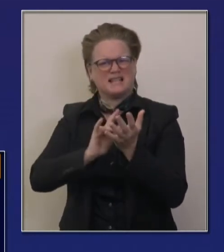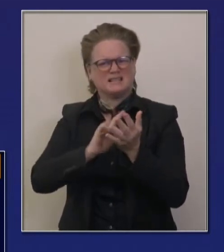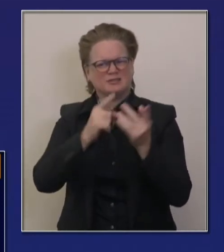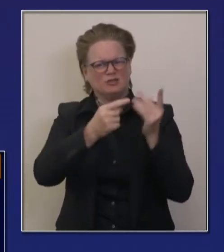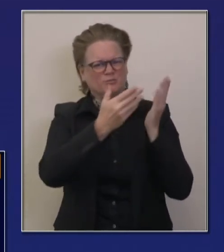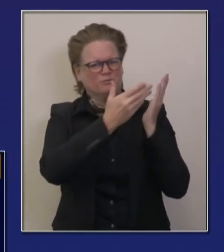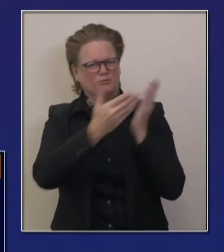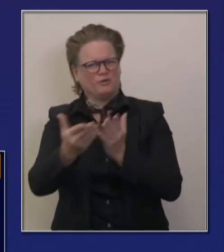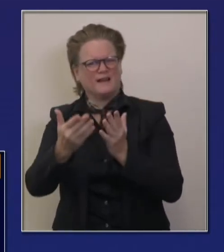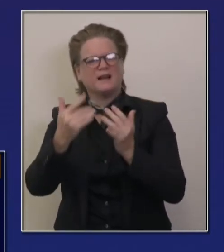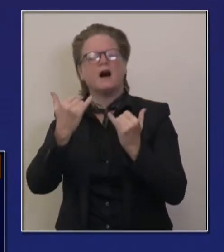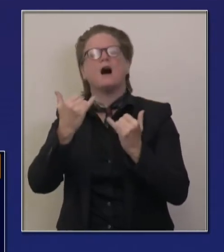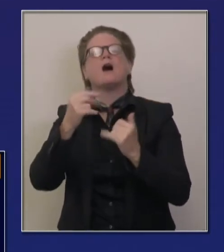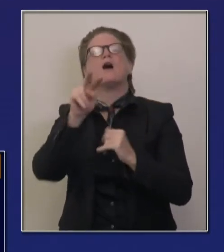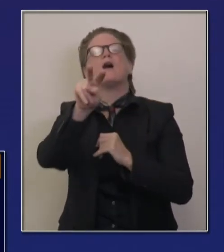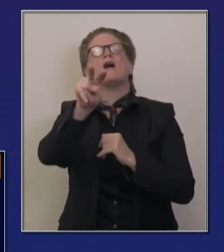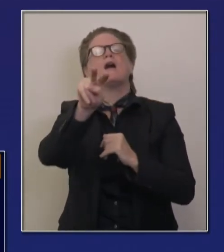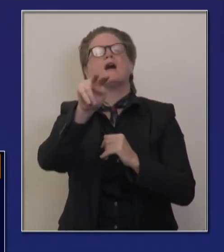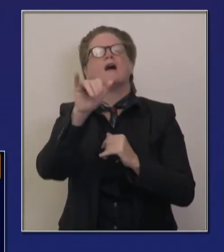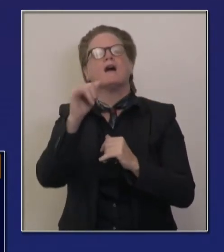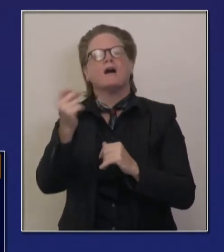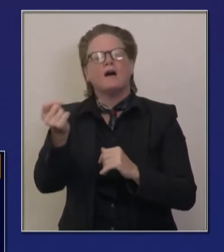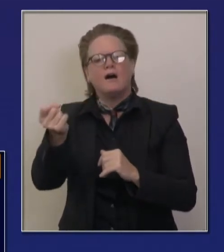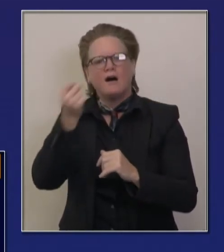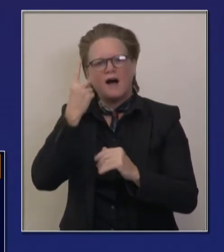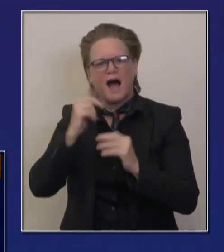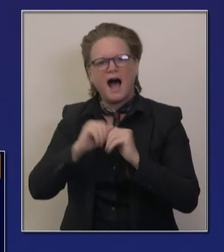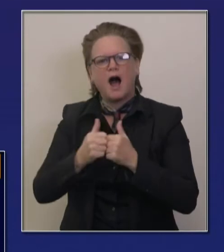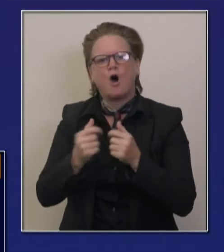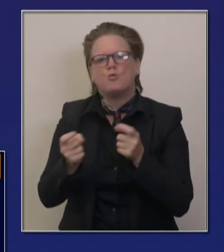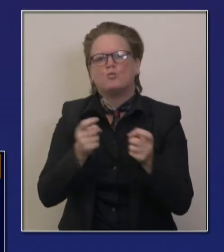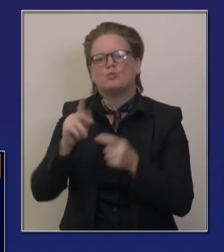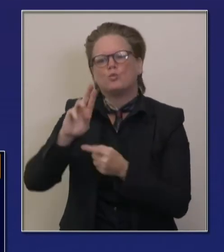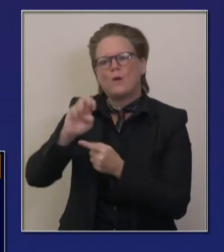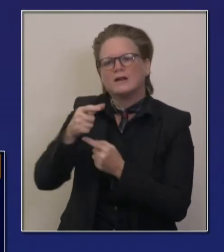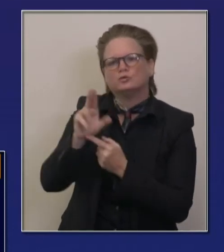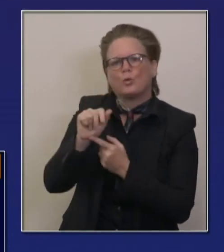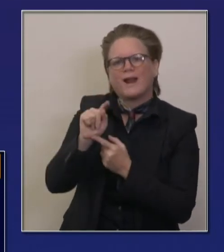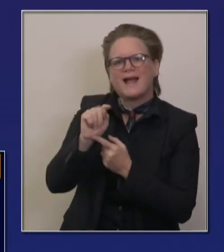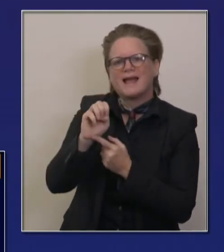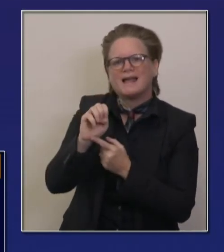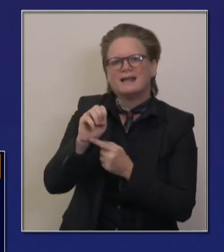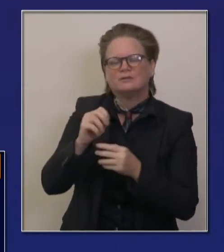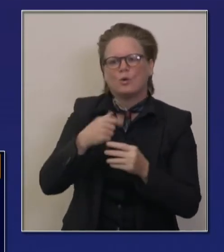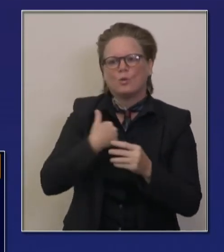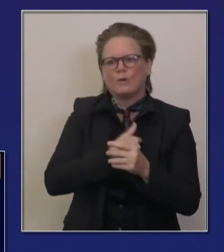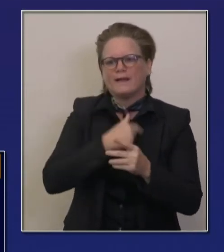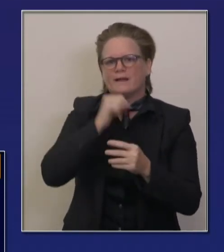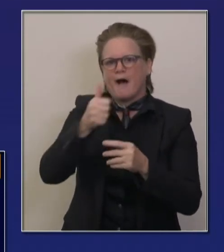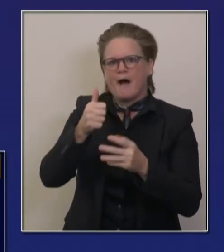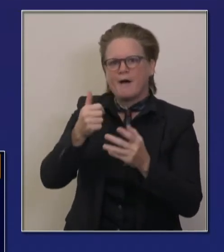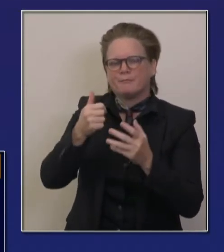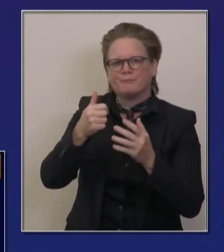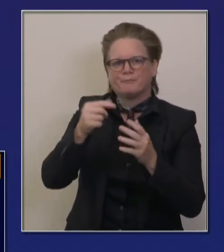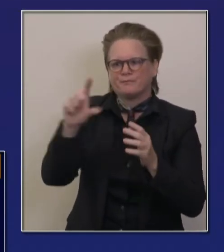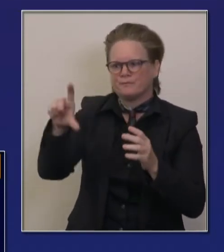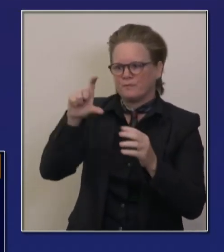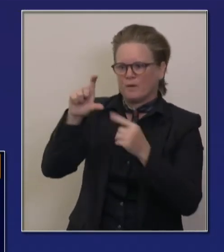distinctions that are important in terms of how we handle them and how we can avoid waste to the extent possible in terms of that cold chain